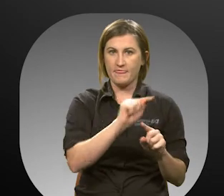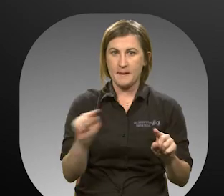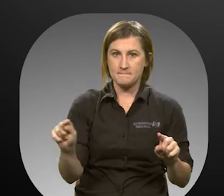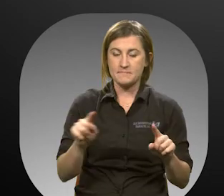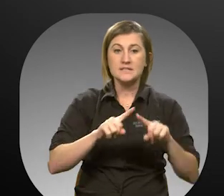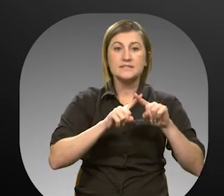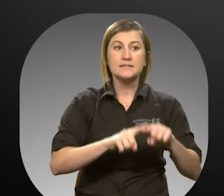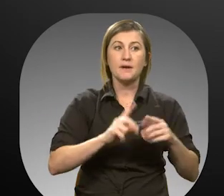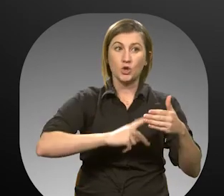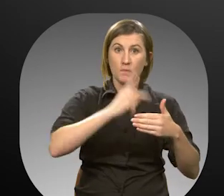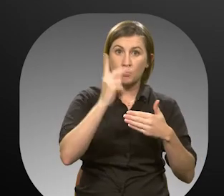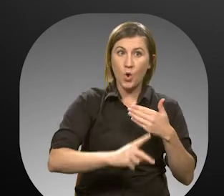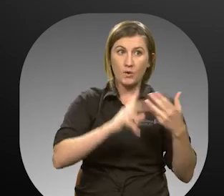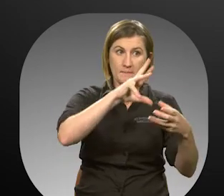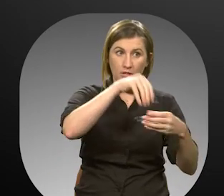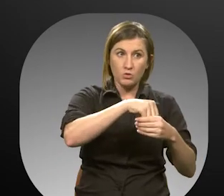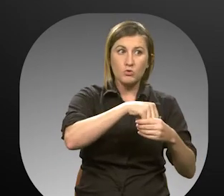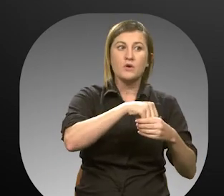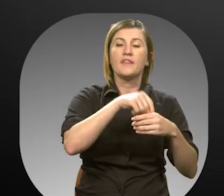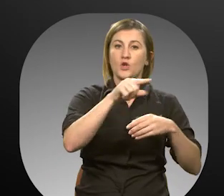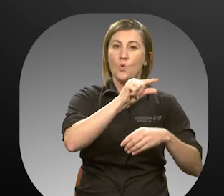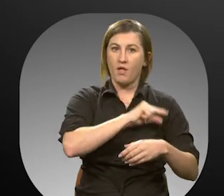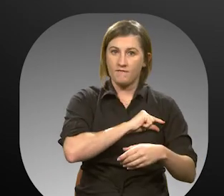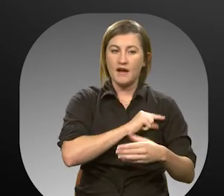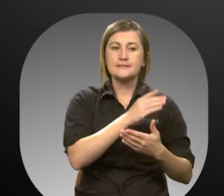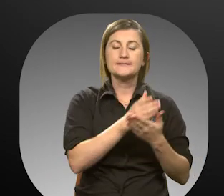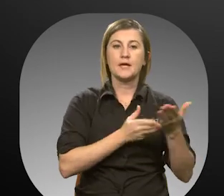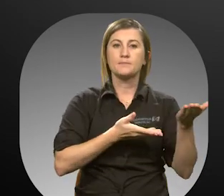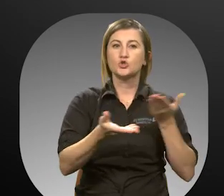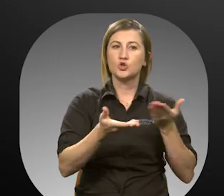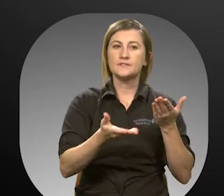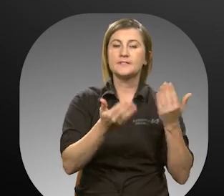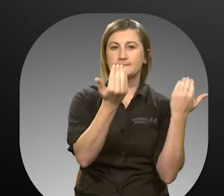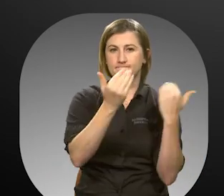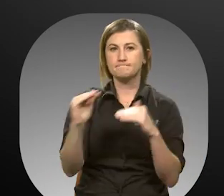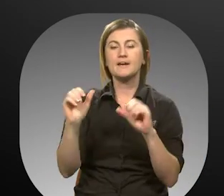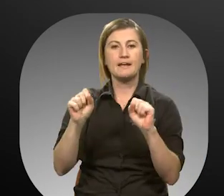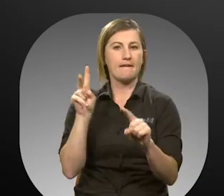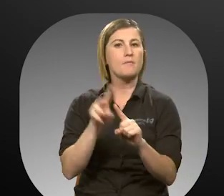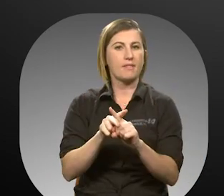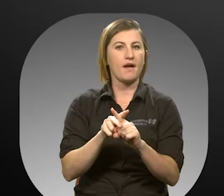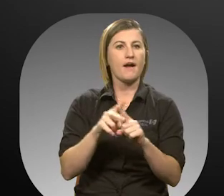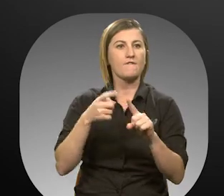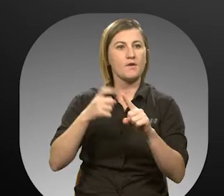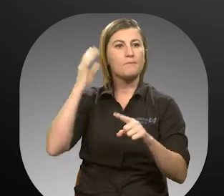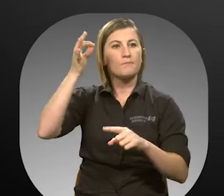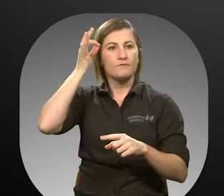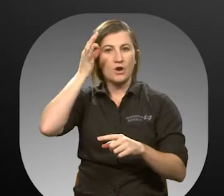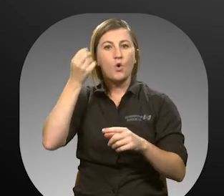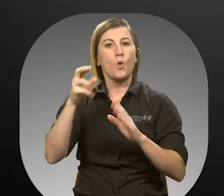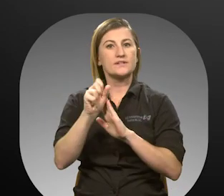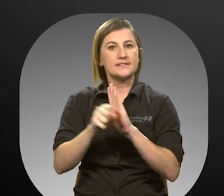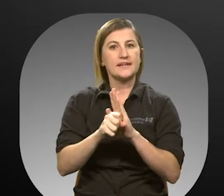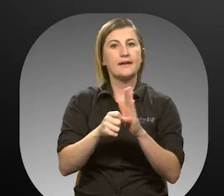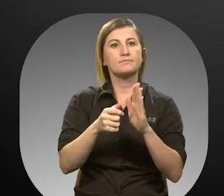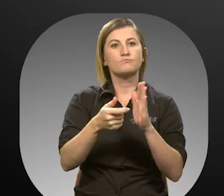Depending on the program for which you are eligible, some service restrictions may apply as a result of federal or state regulations.